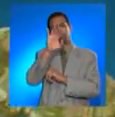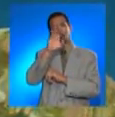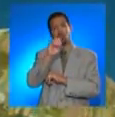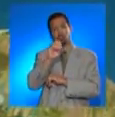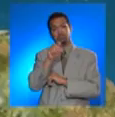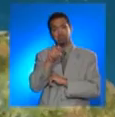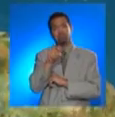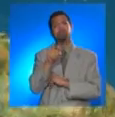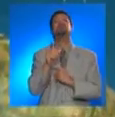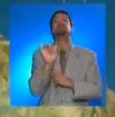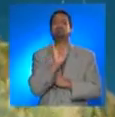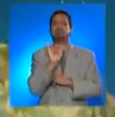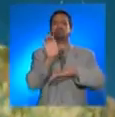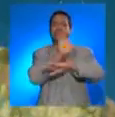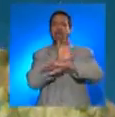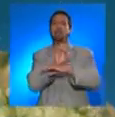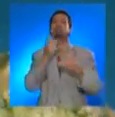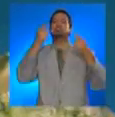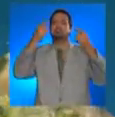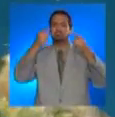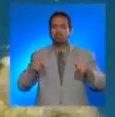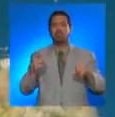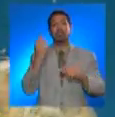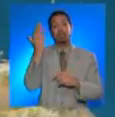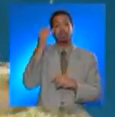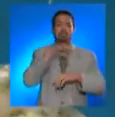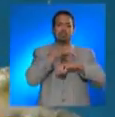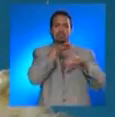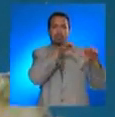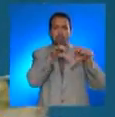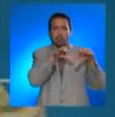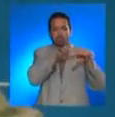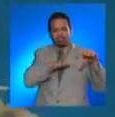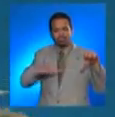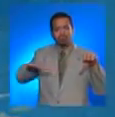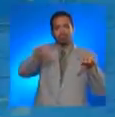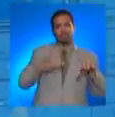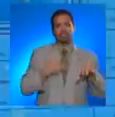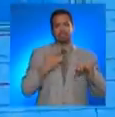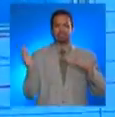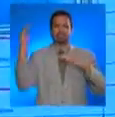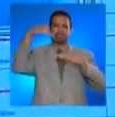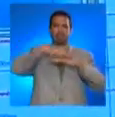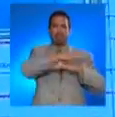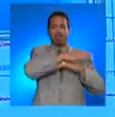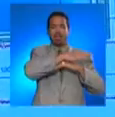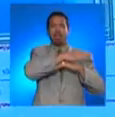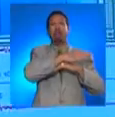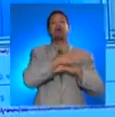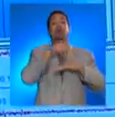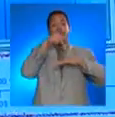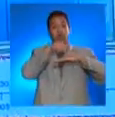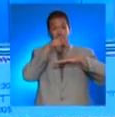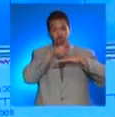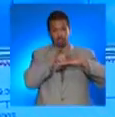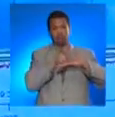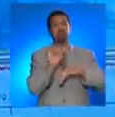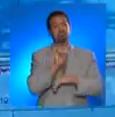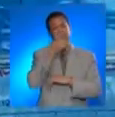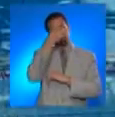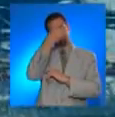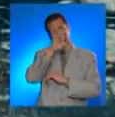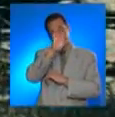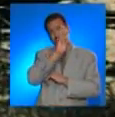Caribbean, there have also been tsunamis generated by local and regional earthquakes. In Puerto Rico, both the